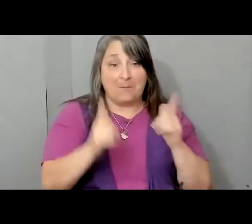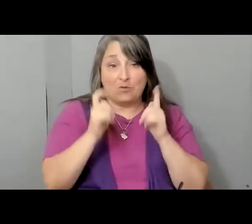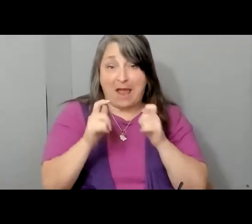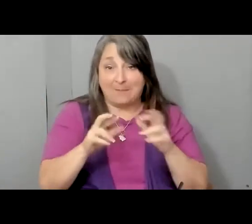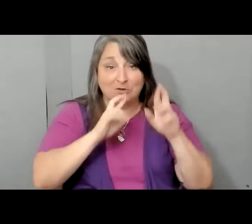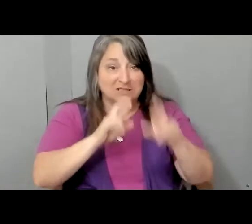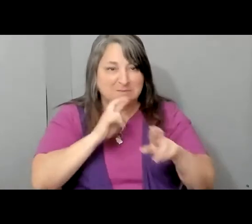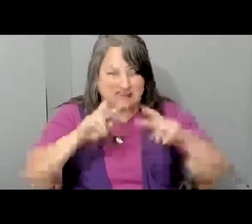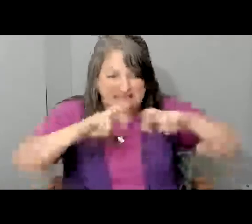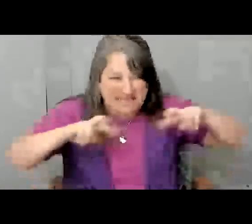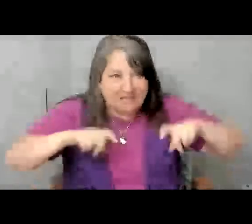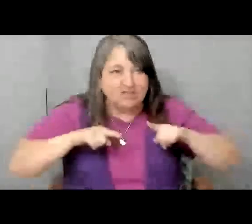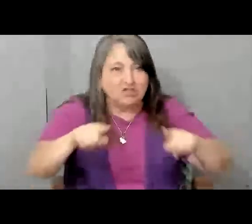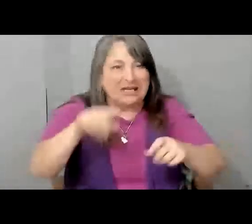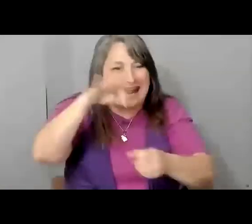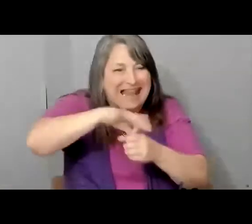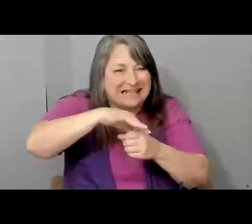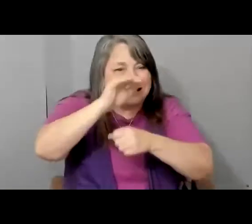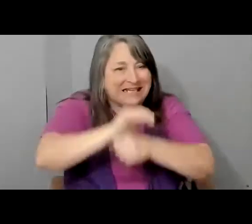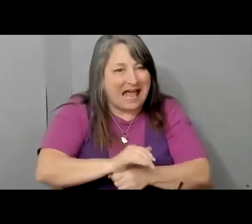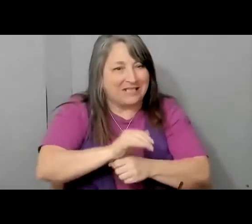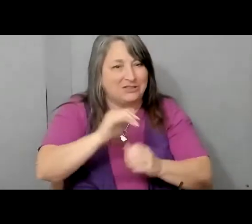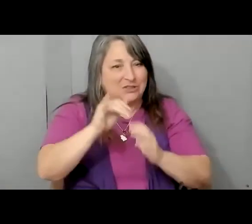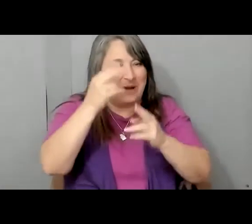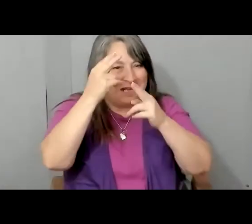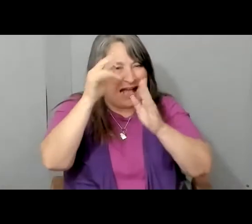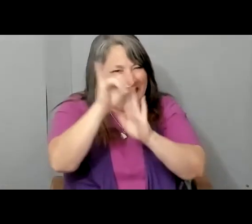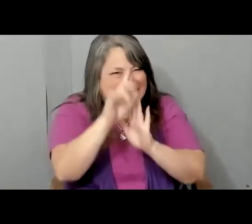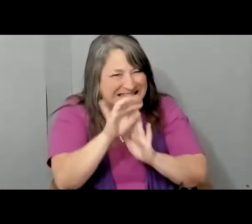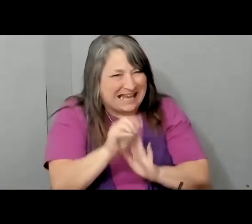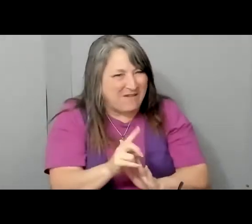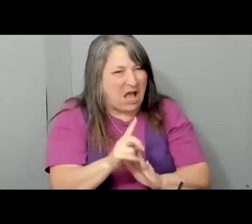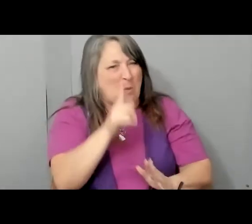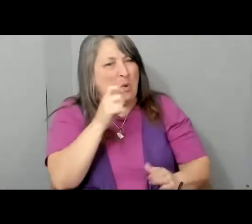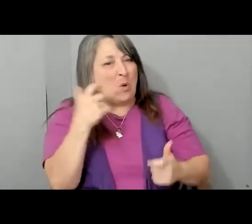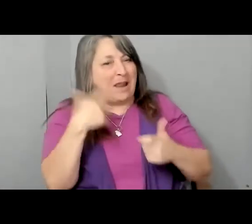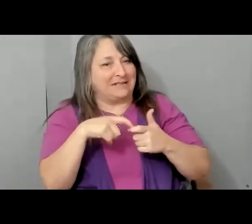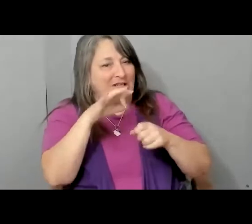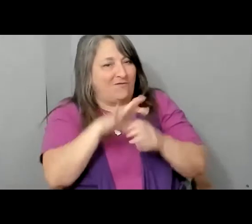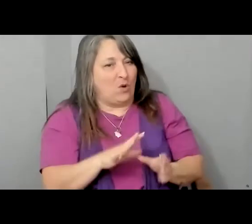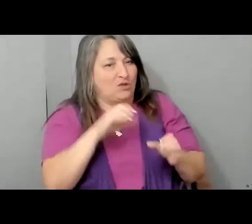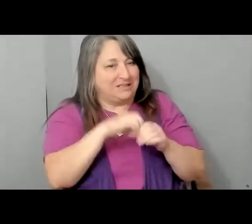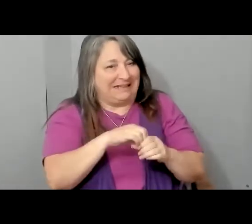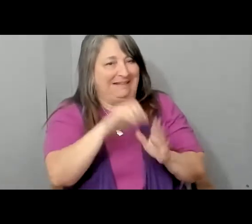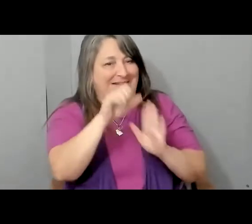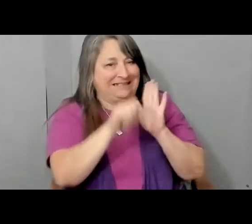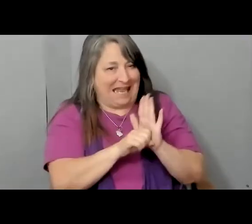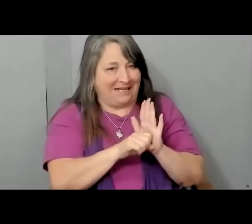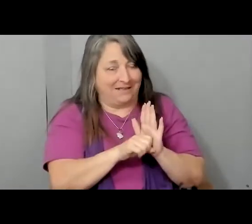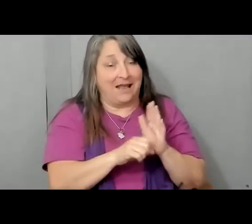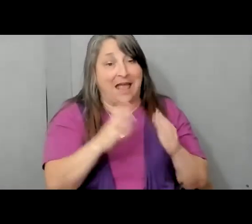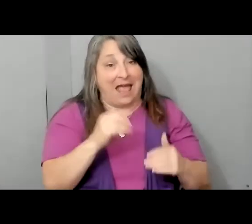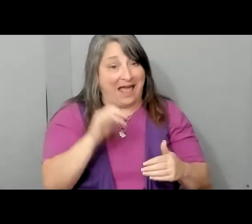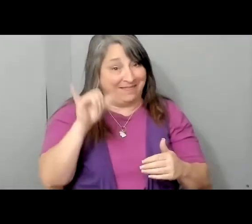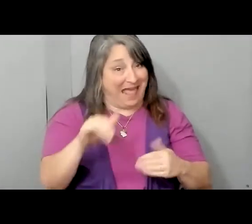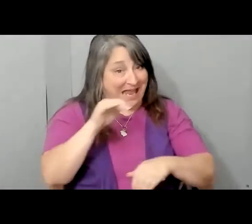election night to identify the might of Latino voters throughout the state. And the outcomes were seen that